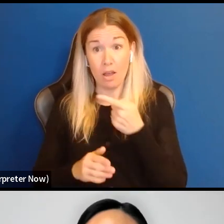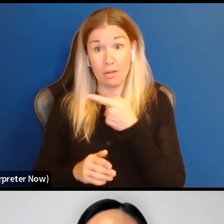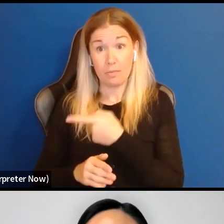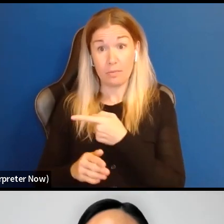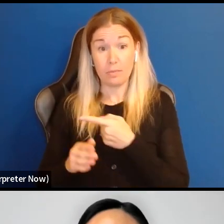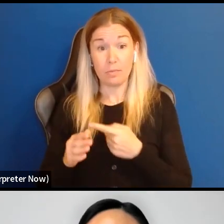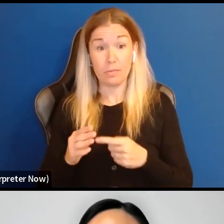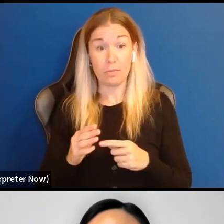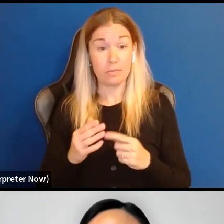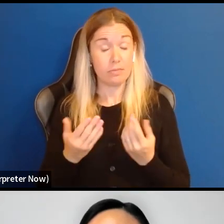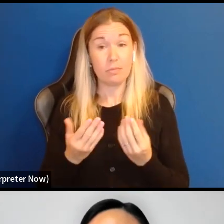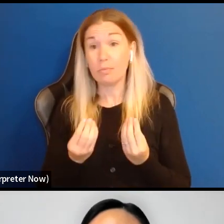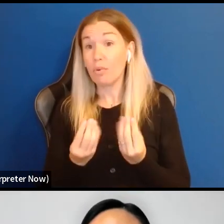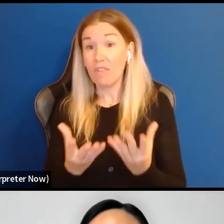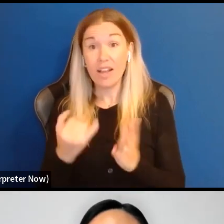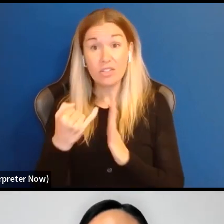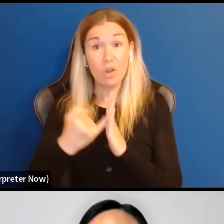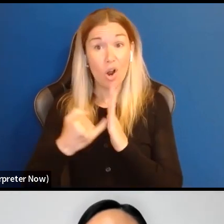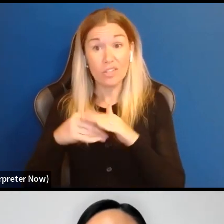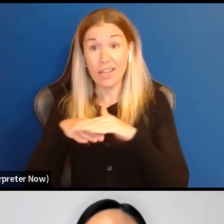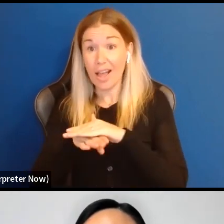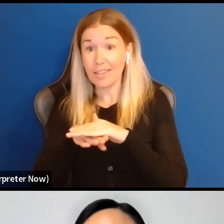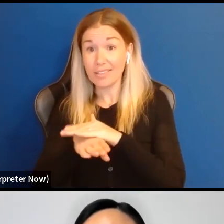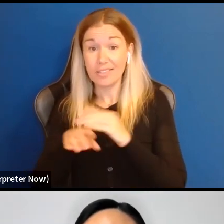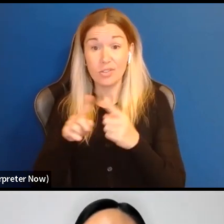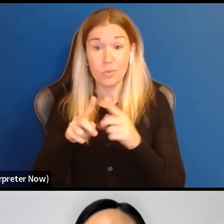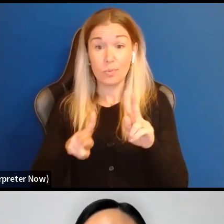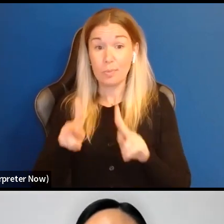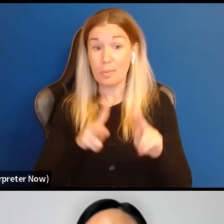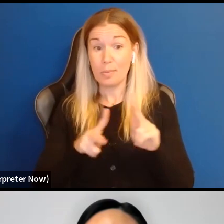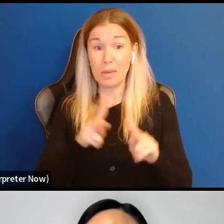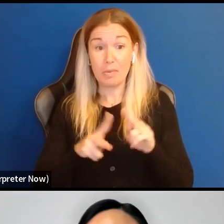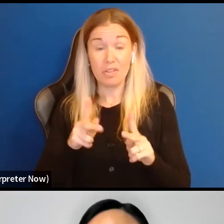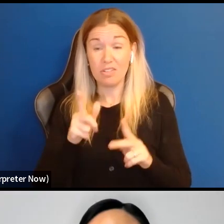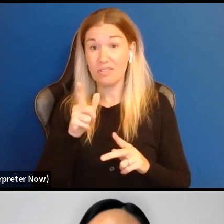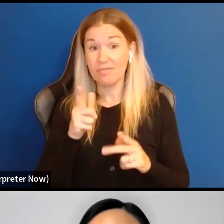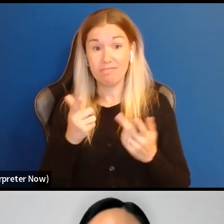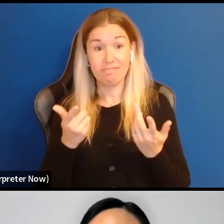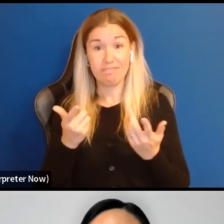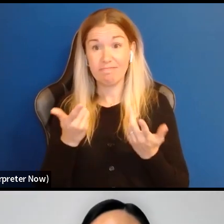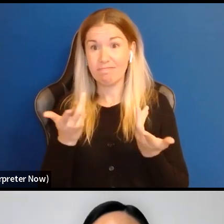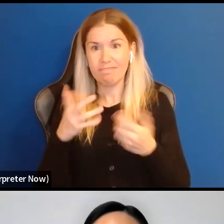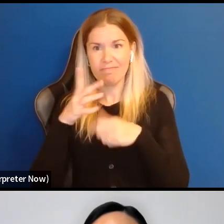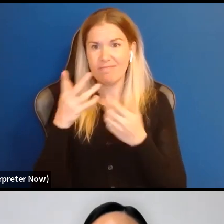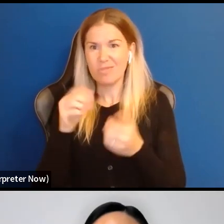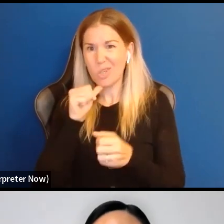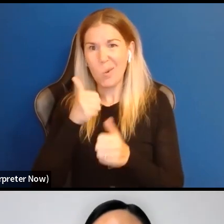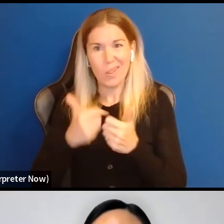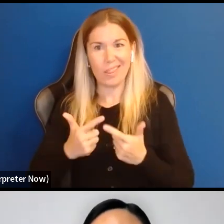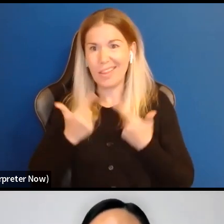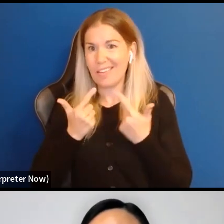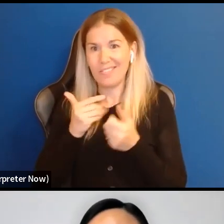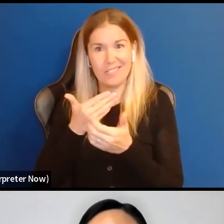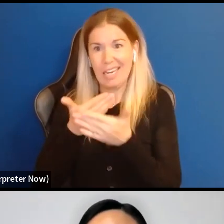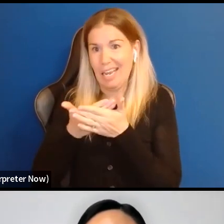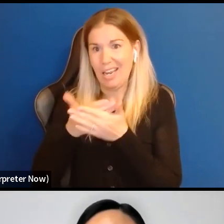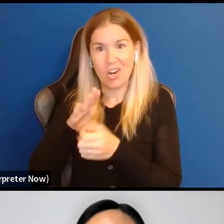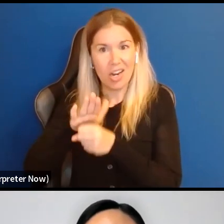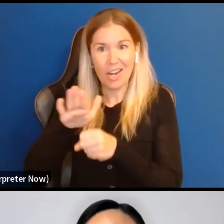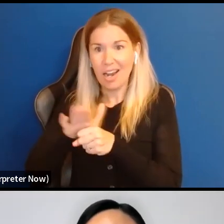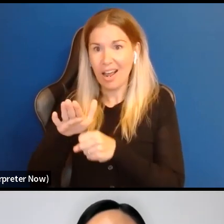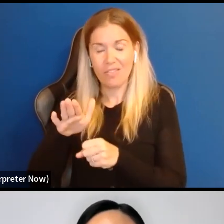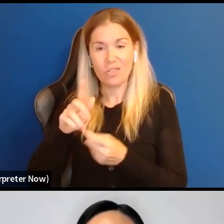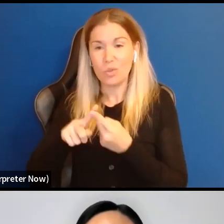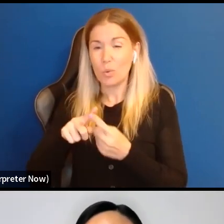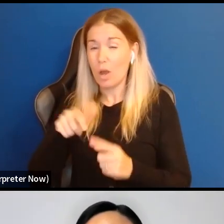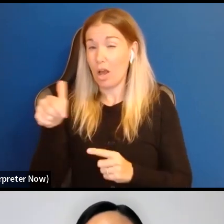providing arts access to folks who are, you know, geographically quite a distance from some other arts opportunities